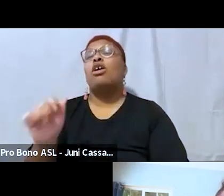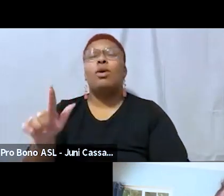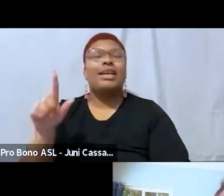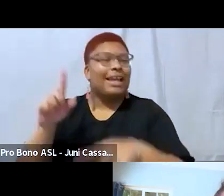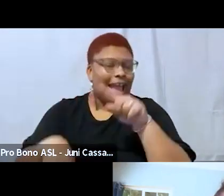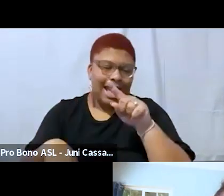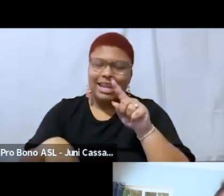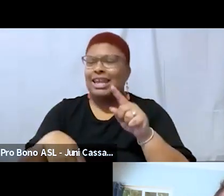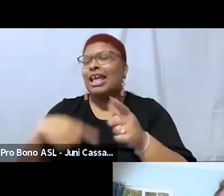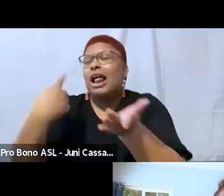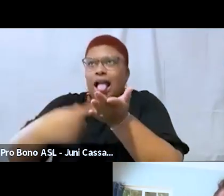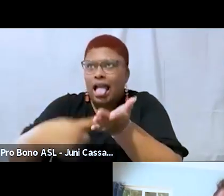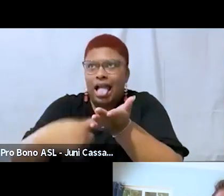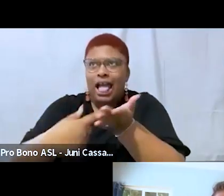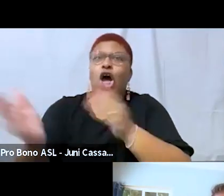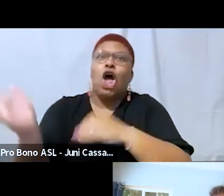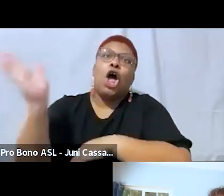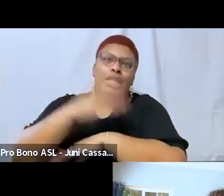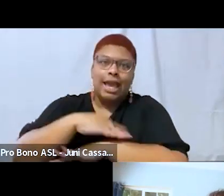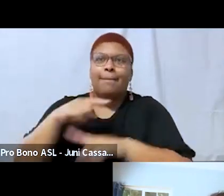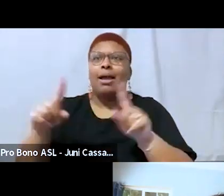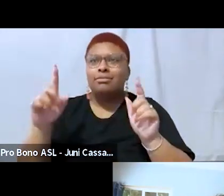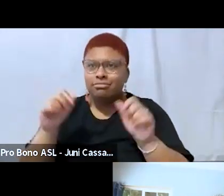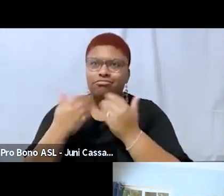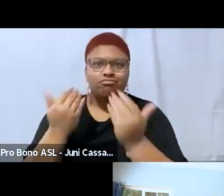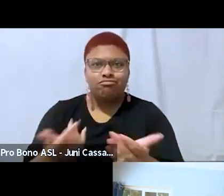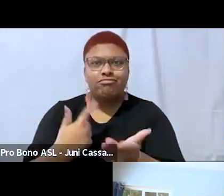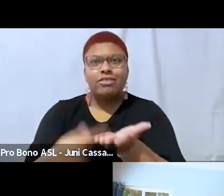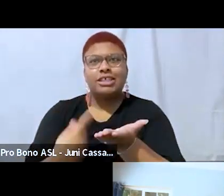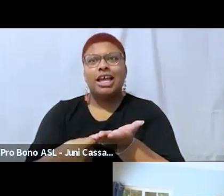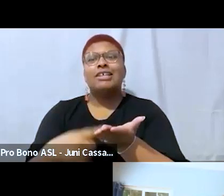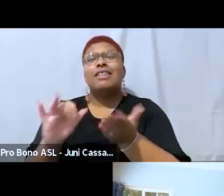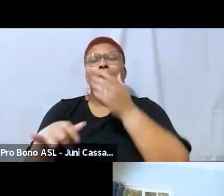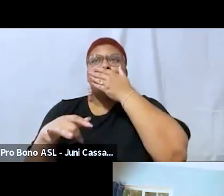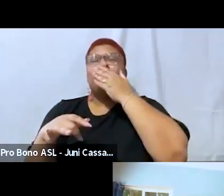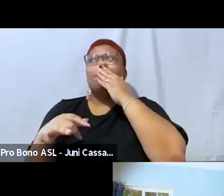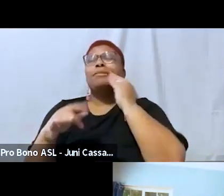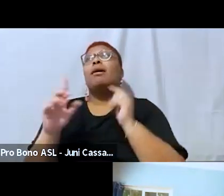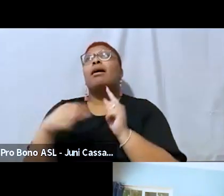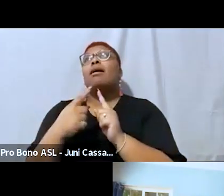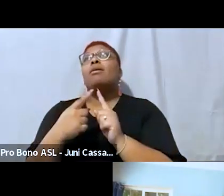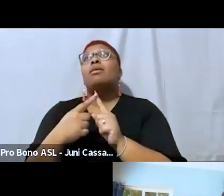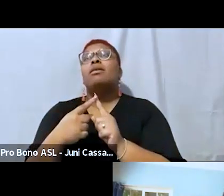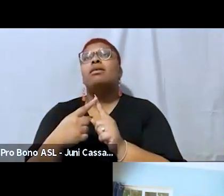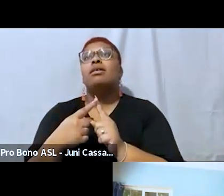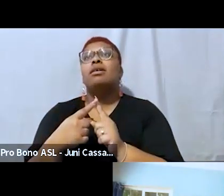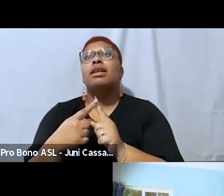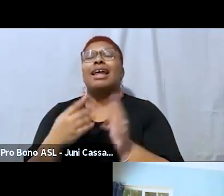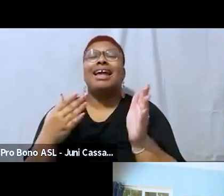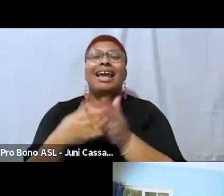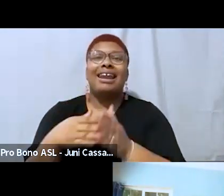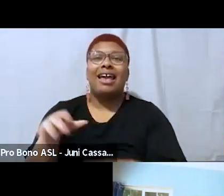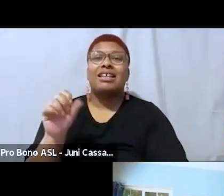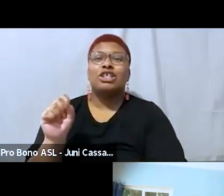day but let's talk specifically about that question of what you could talk about all day about um anti-super fatness within